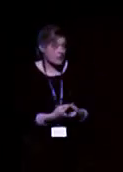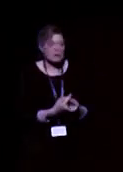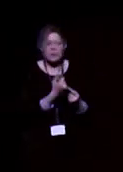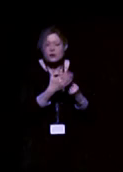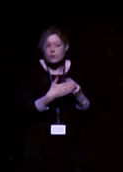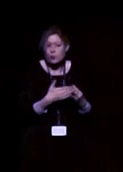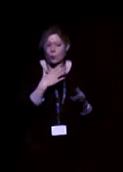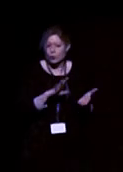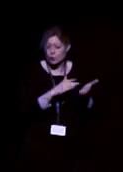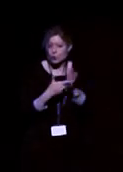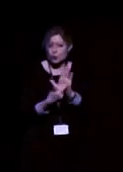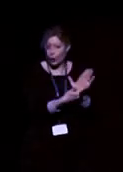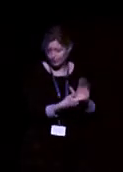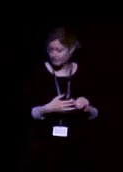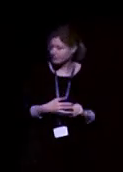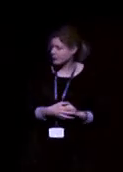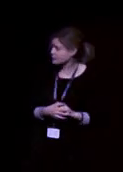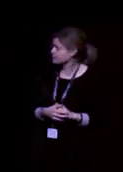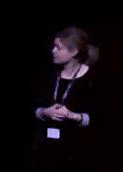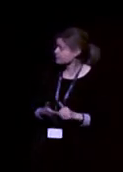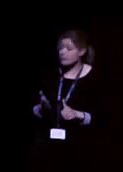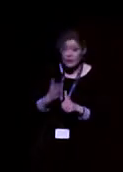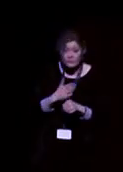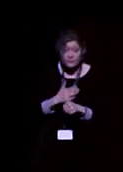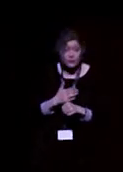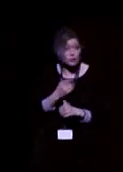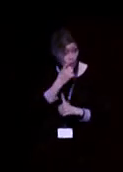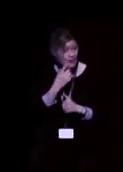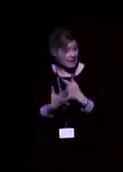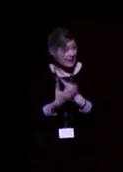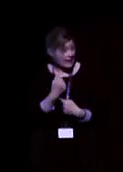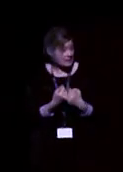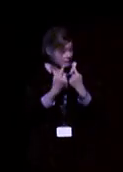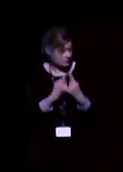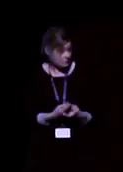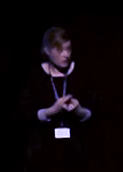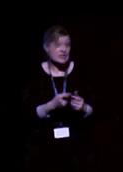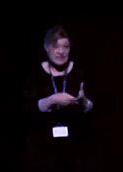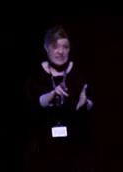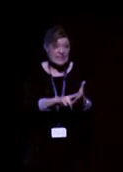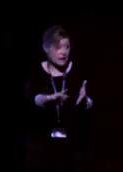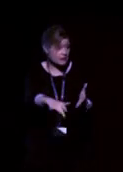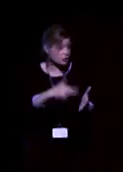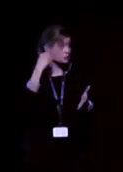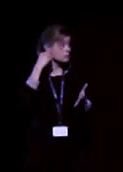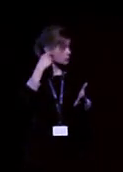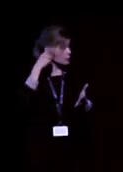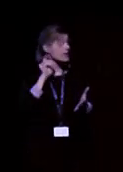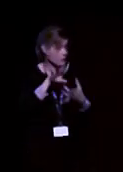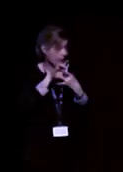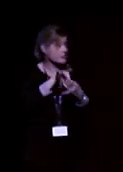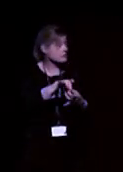touch on. Firstly, you can get assistive listening devices that link the television to your hearing aids.